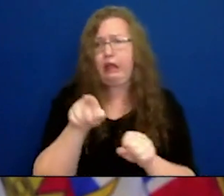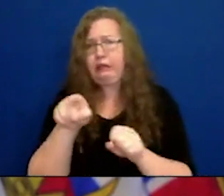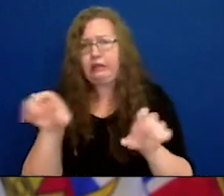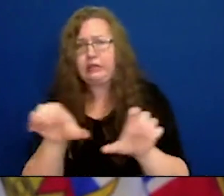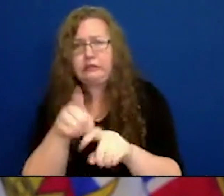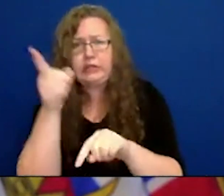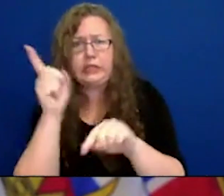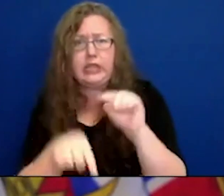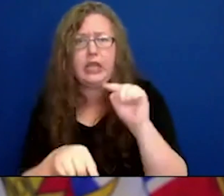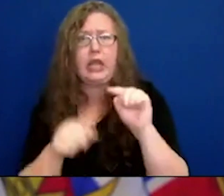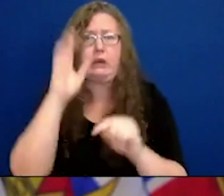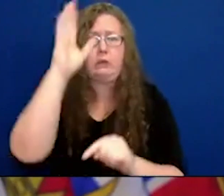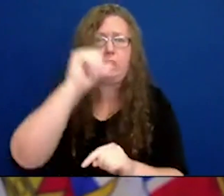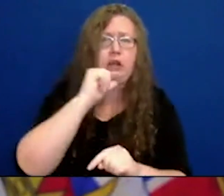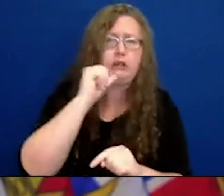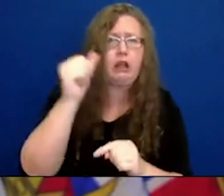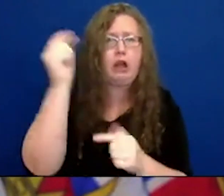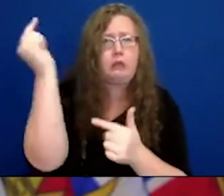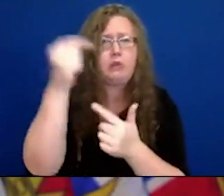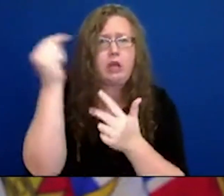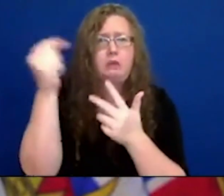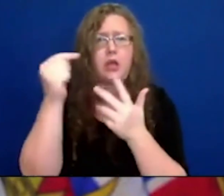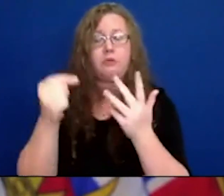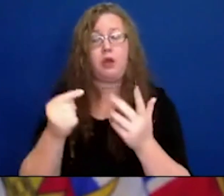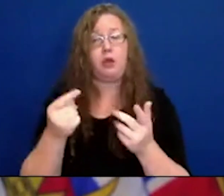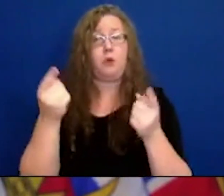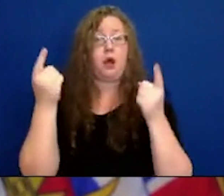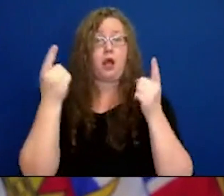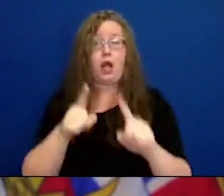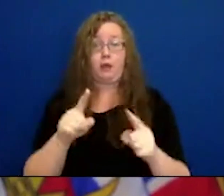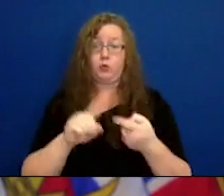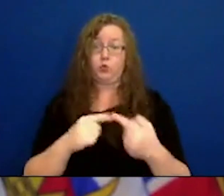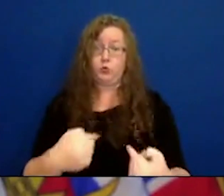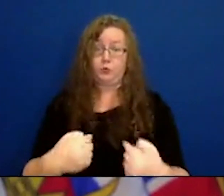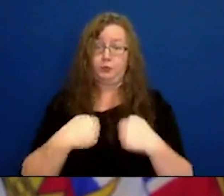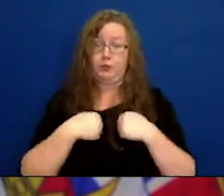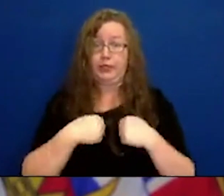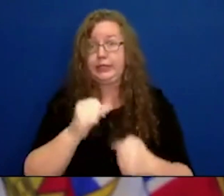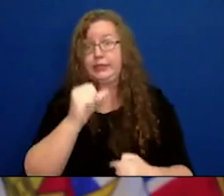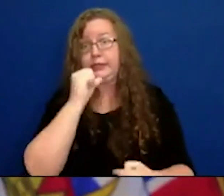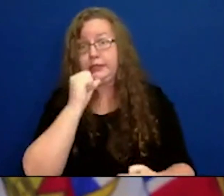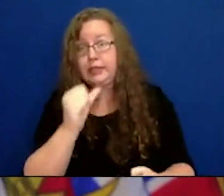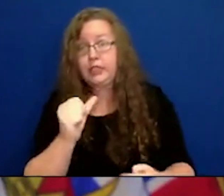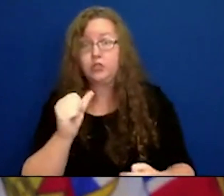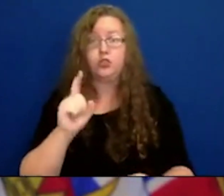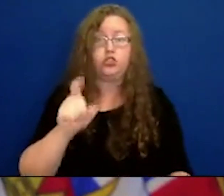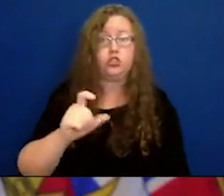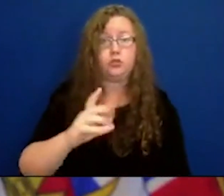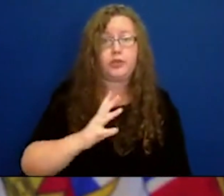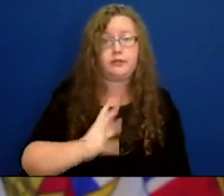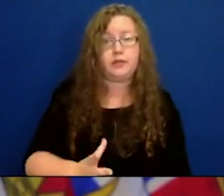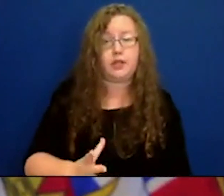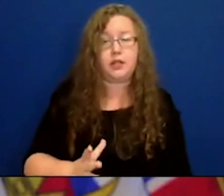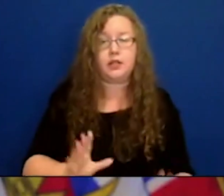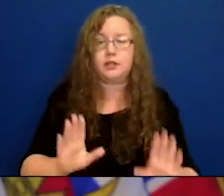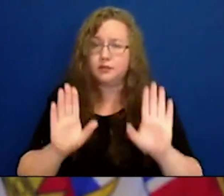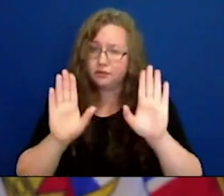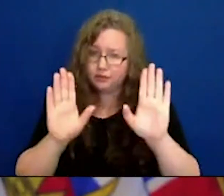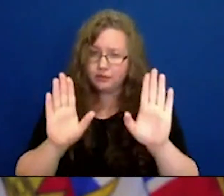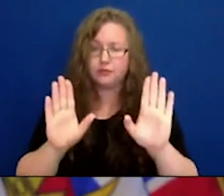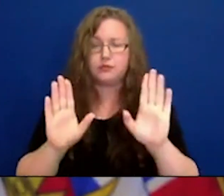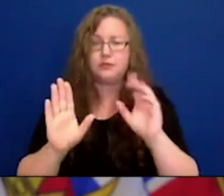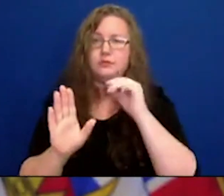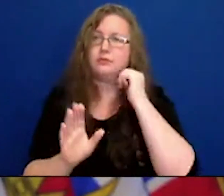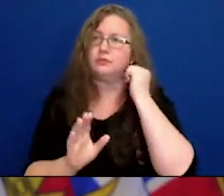want to make analogies that, well, you know, it didn't happen to me and my club, so it should be okay. But the reality